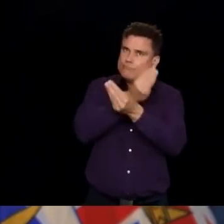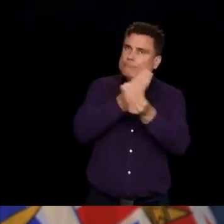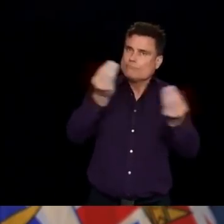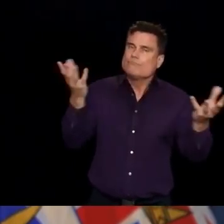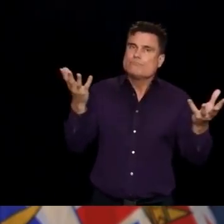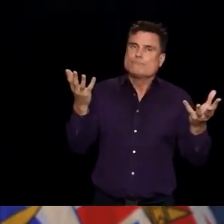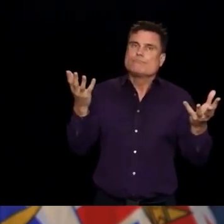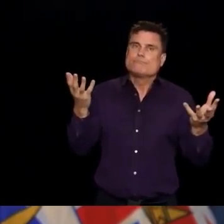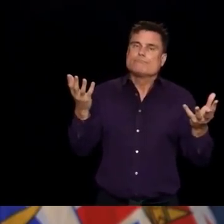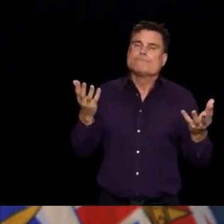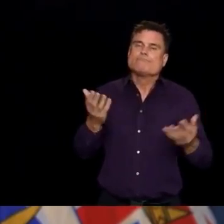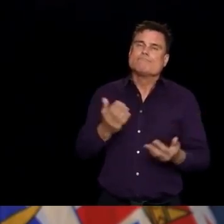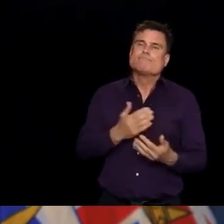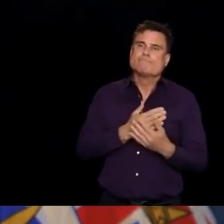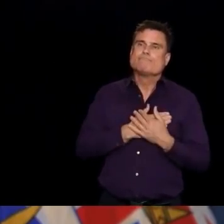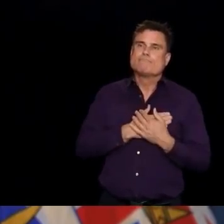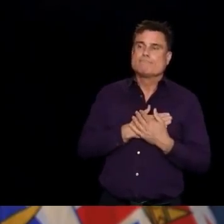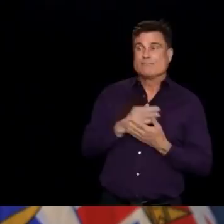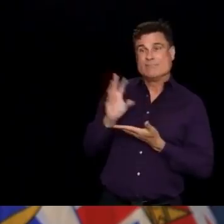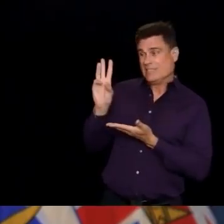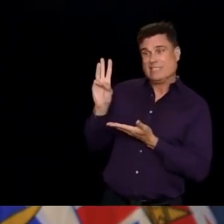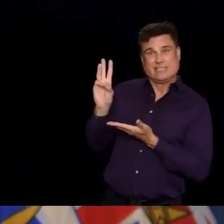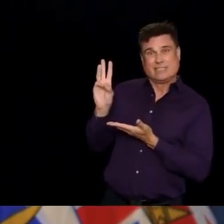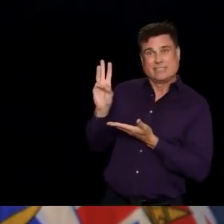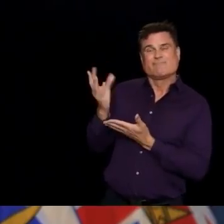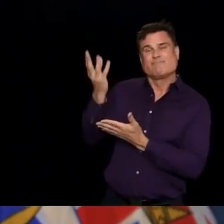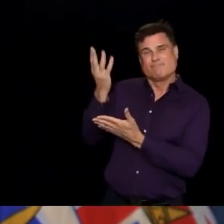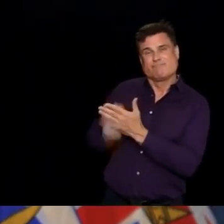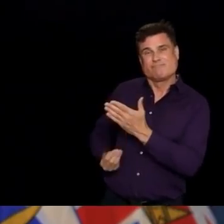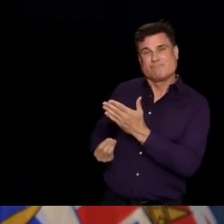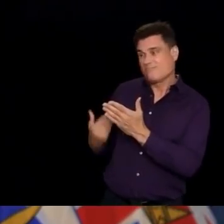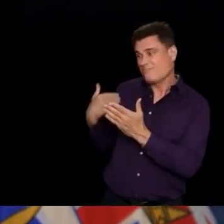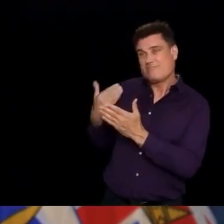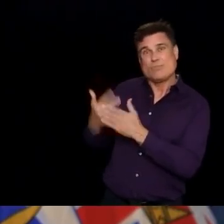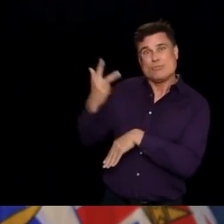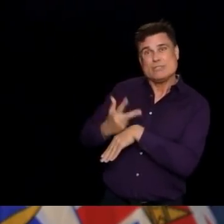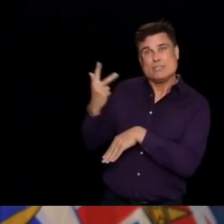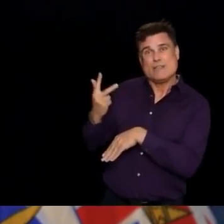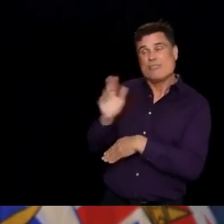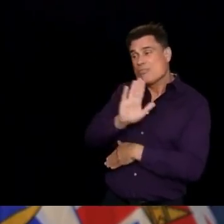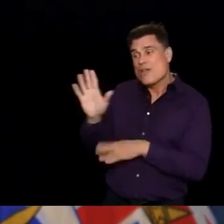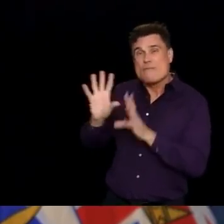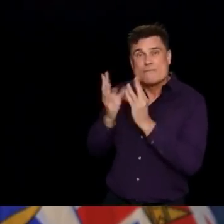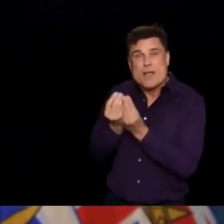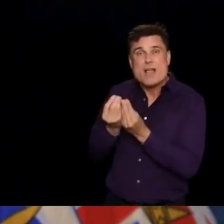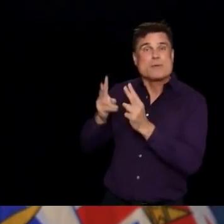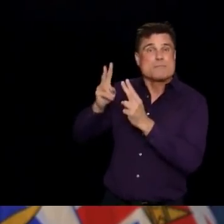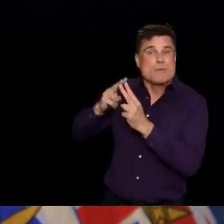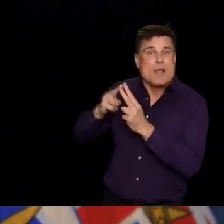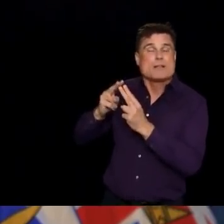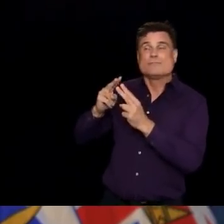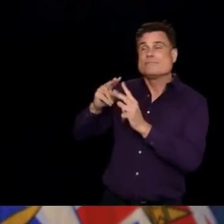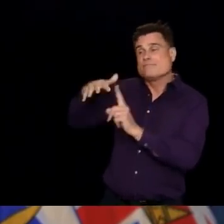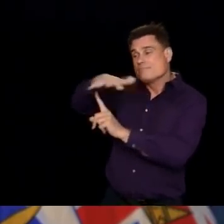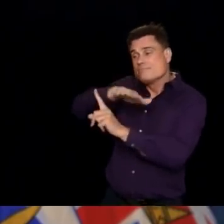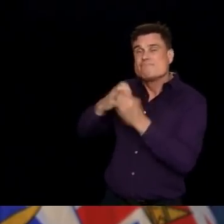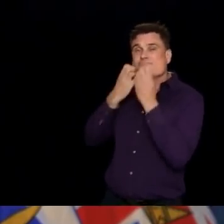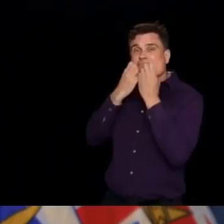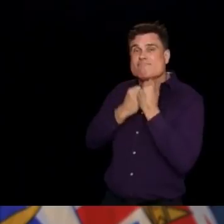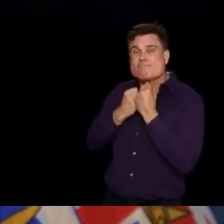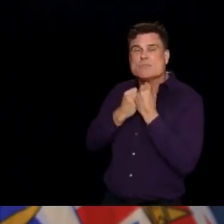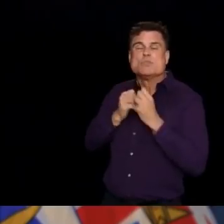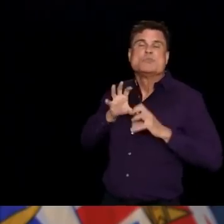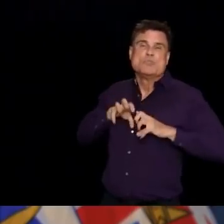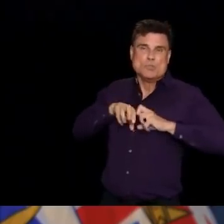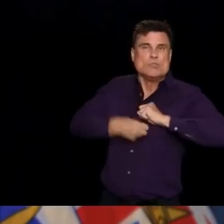people who have passed away over the last few days. As always, this is such a challenging time to have a loved one pass away, and we